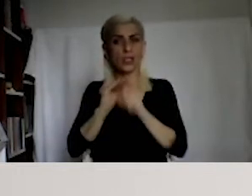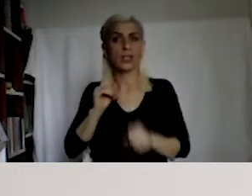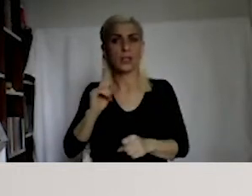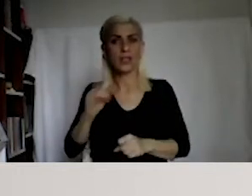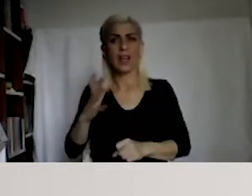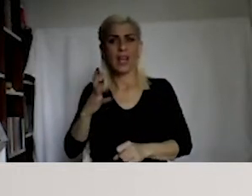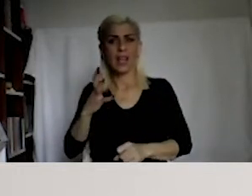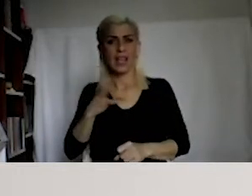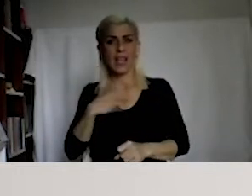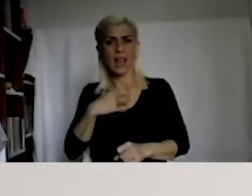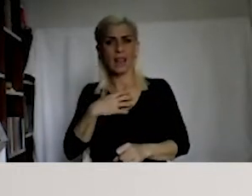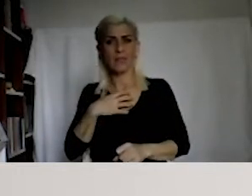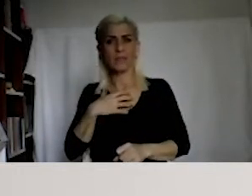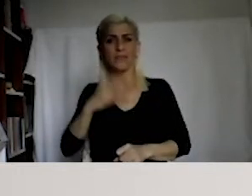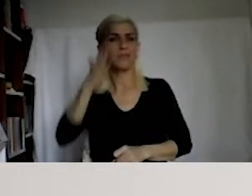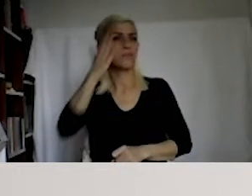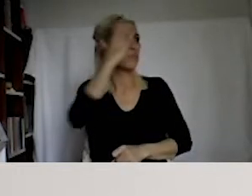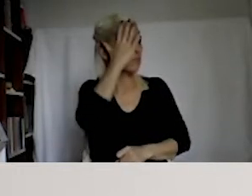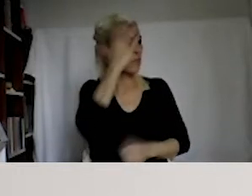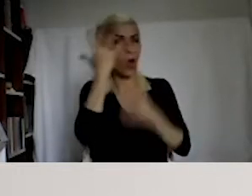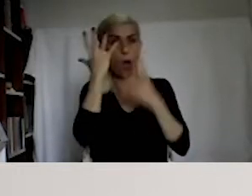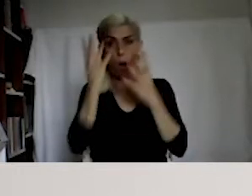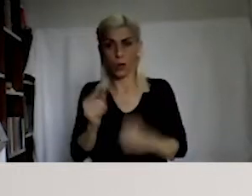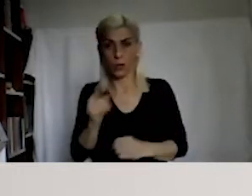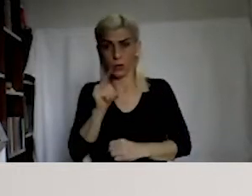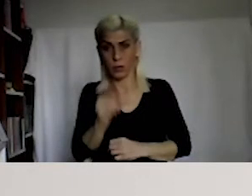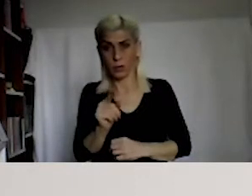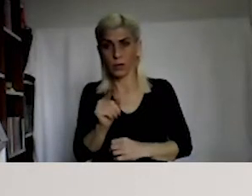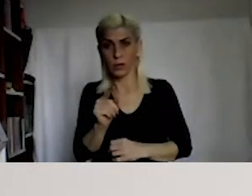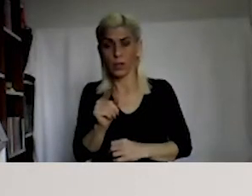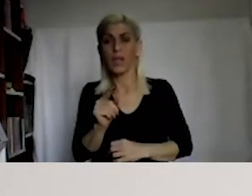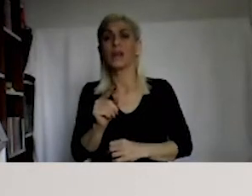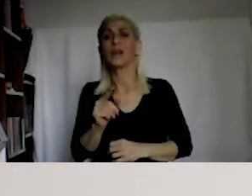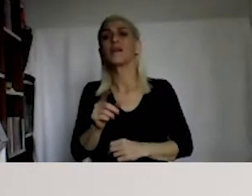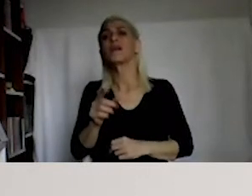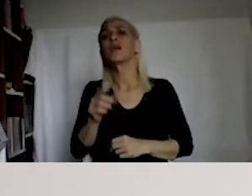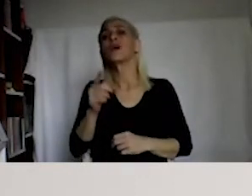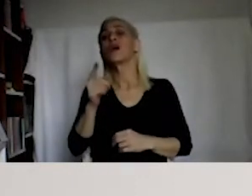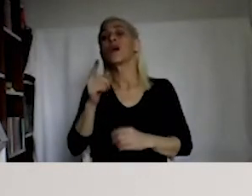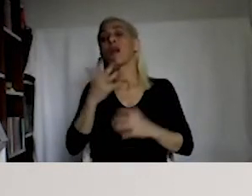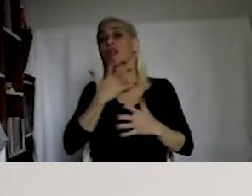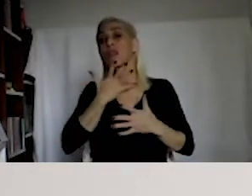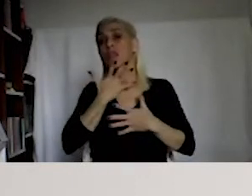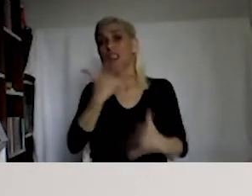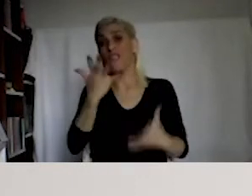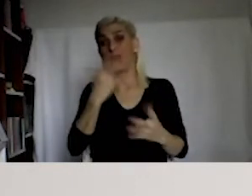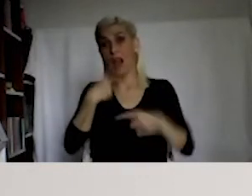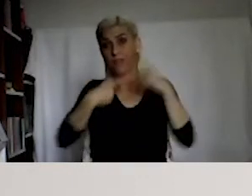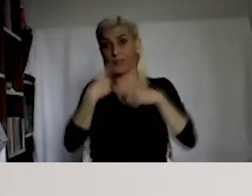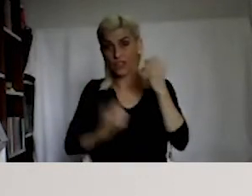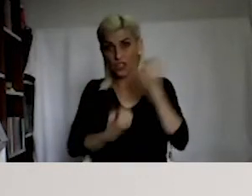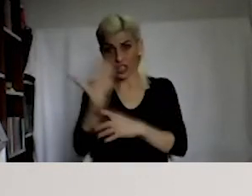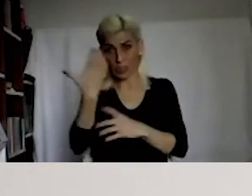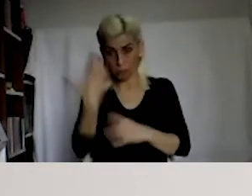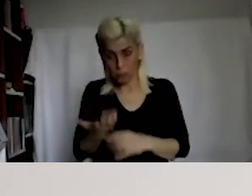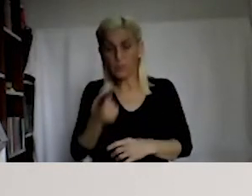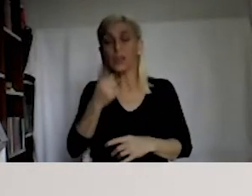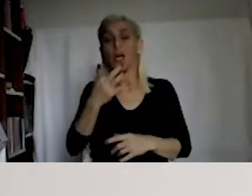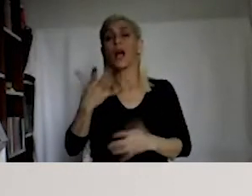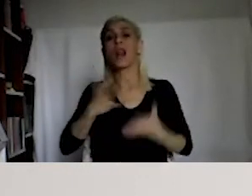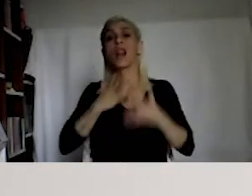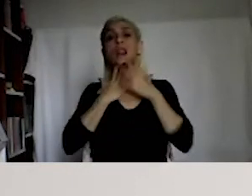intolerance, hate speech based on intolerance. They refer to this phrase.